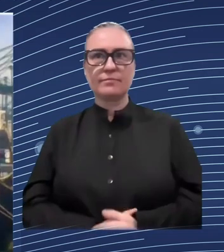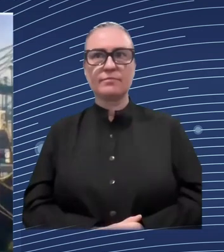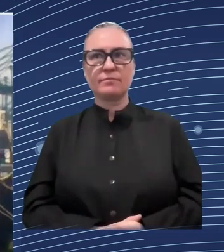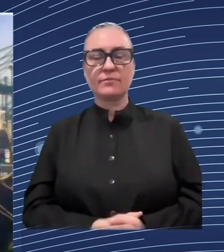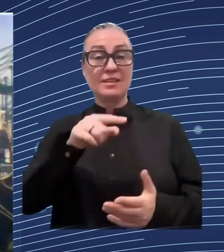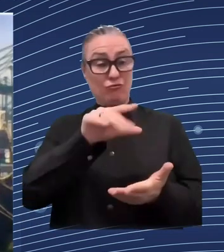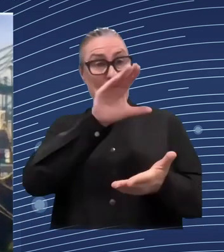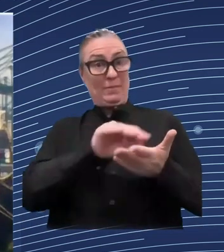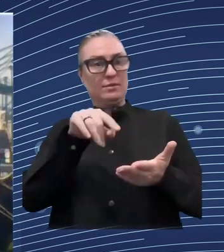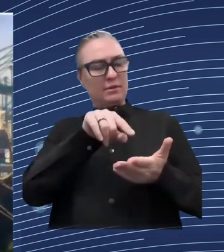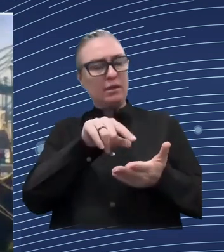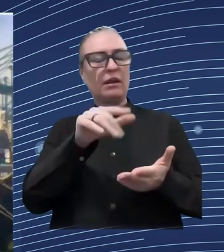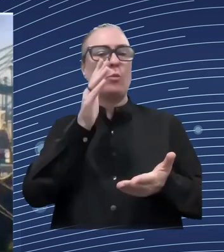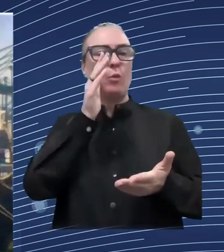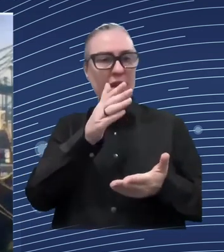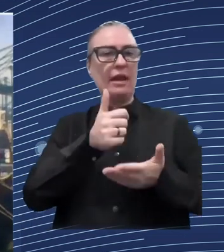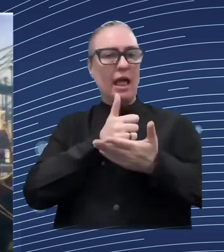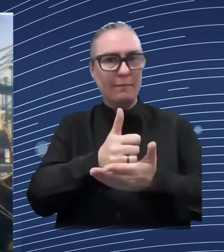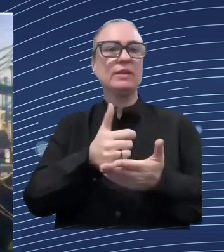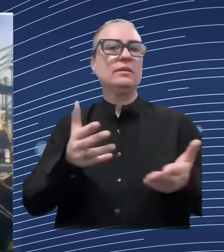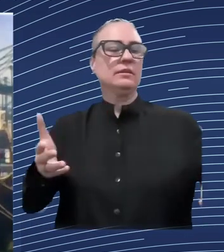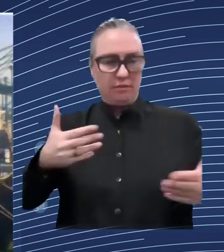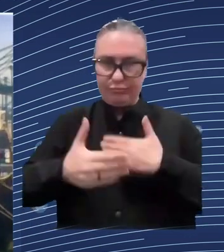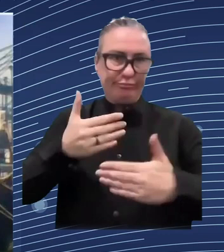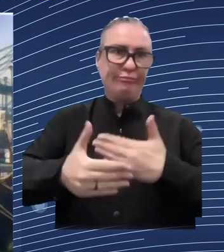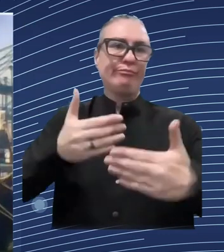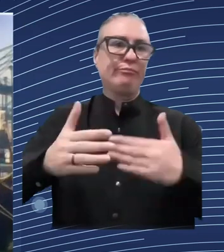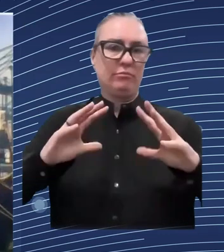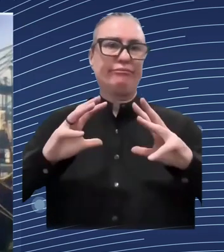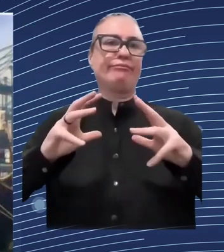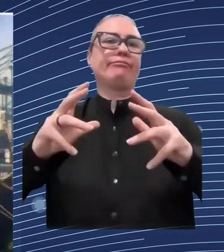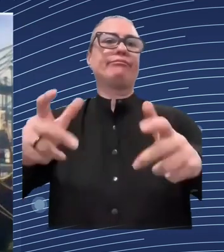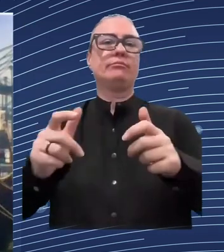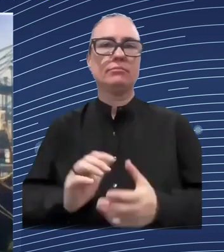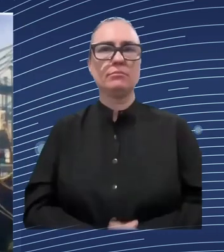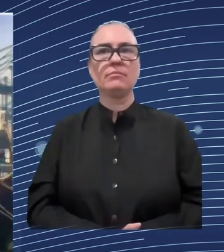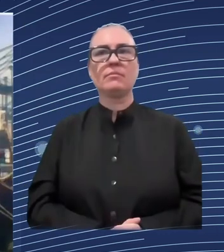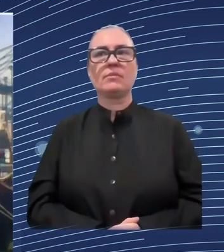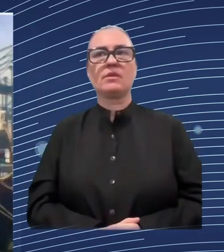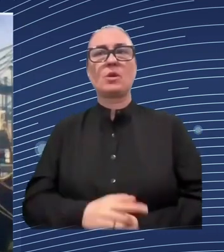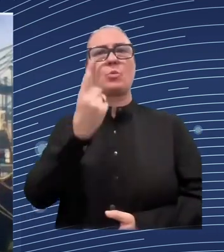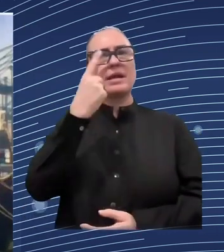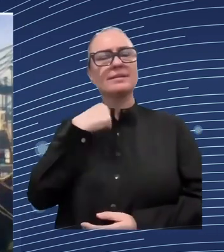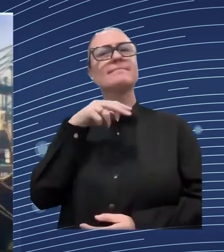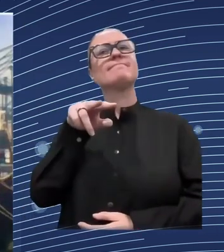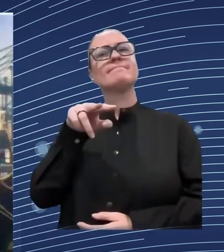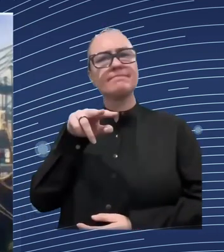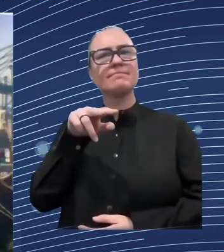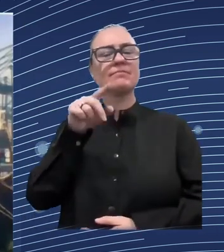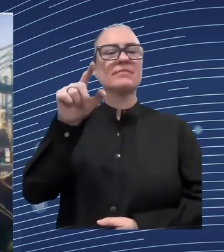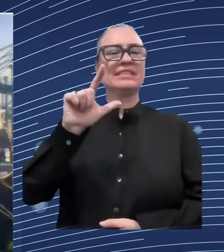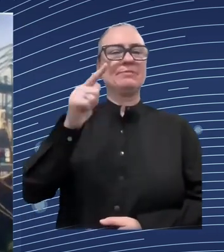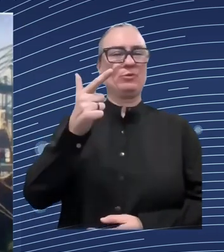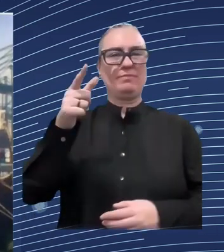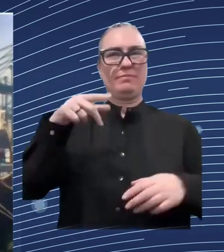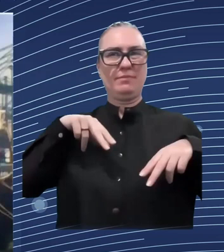certainly also very much an issue that there is a very very high share of undeclared work um which